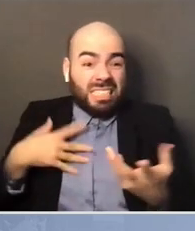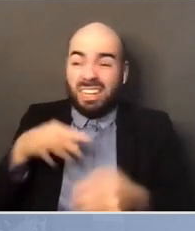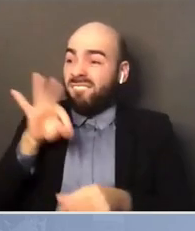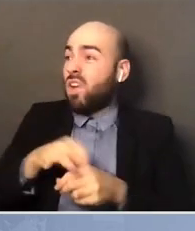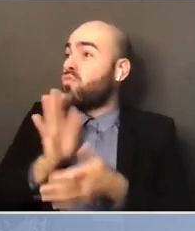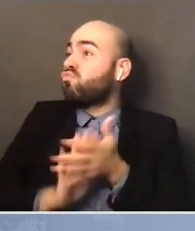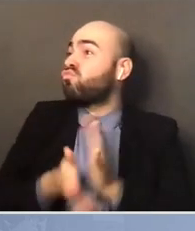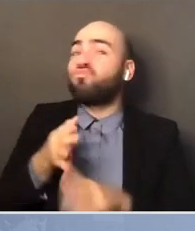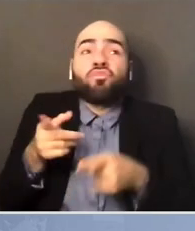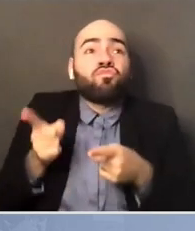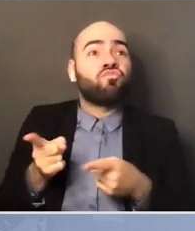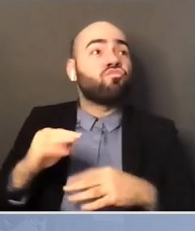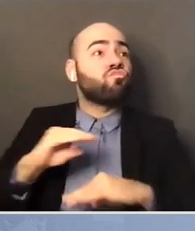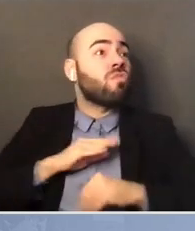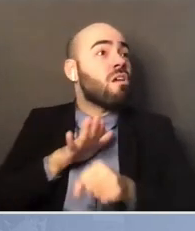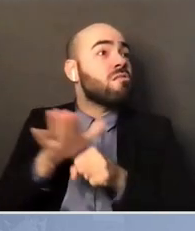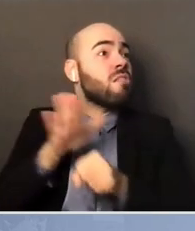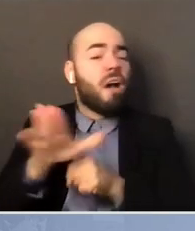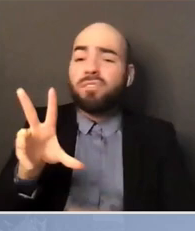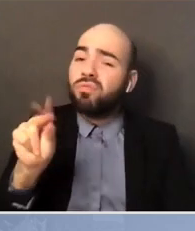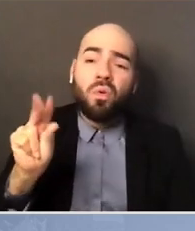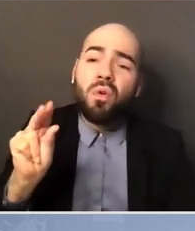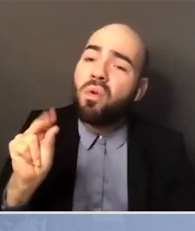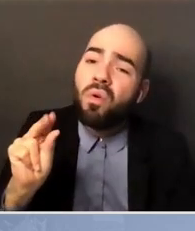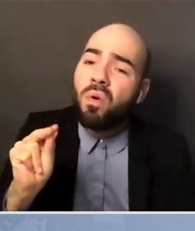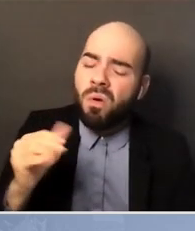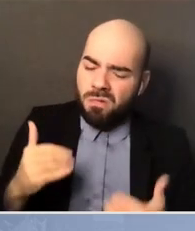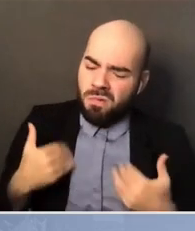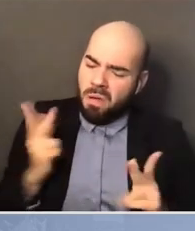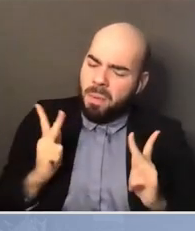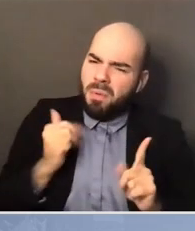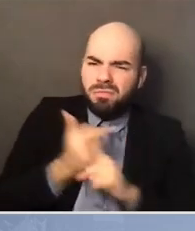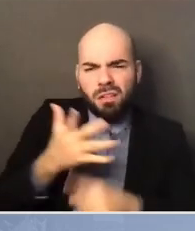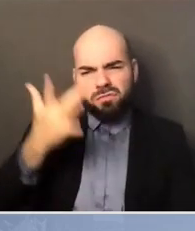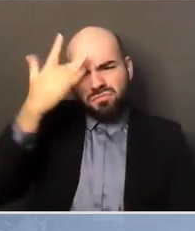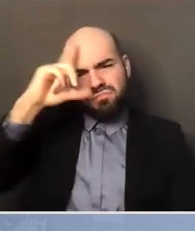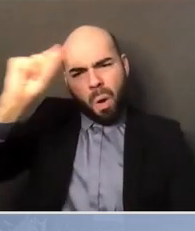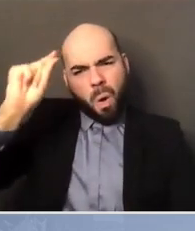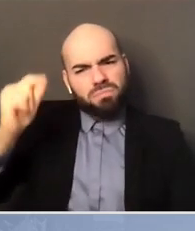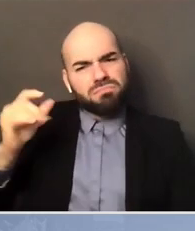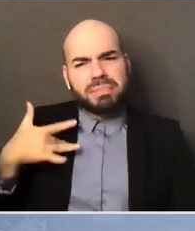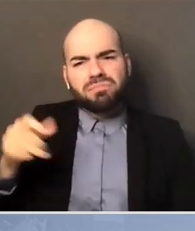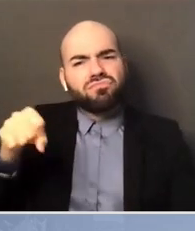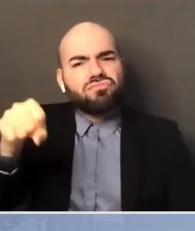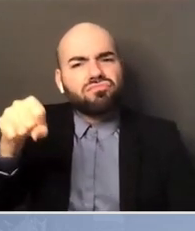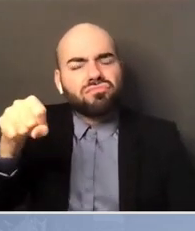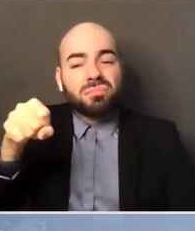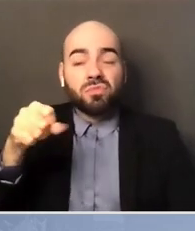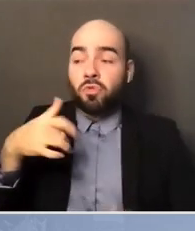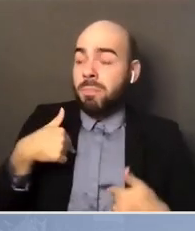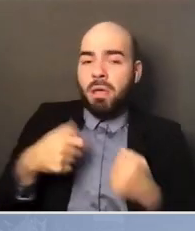Because, you know, young people are sophisticated. So so there's no point in over hyping.